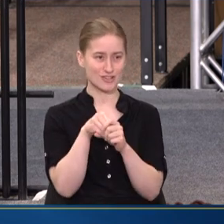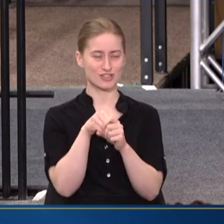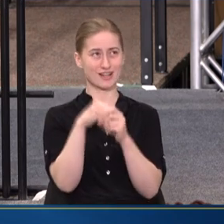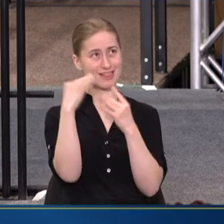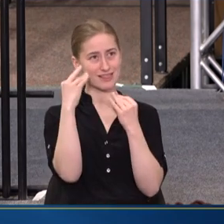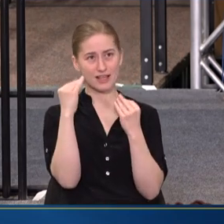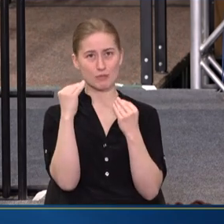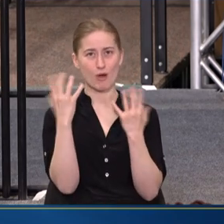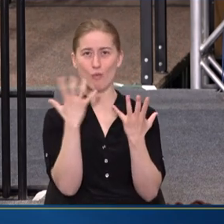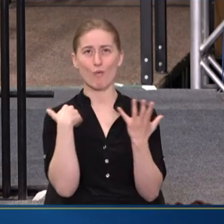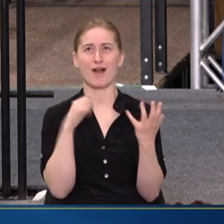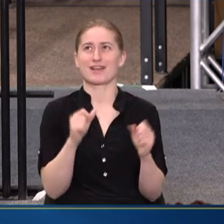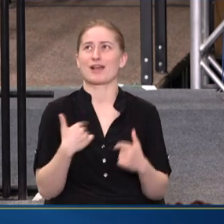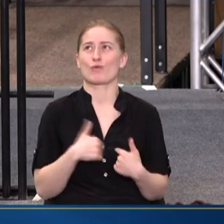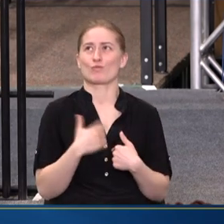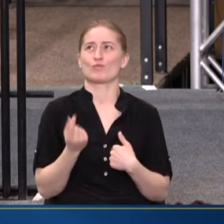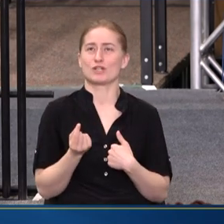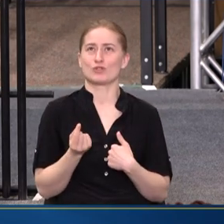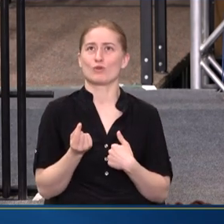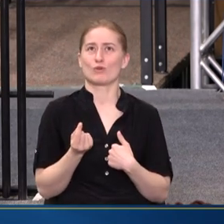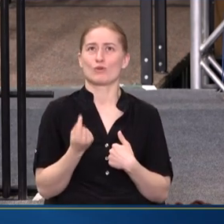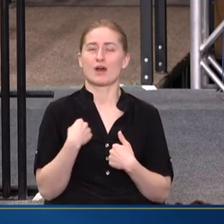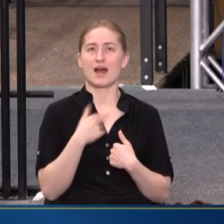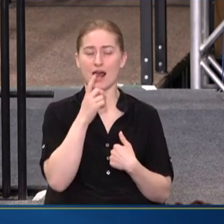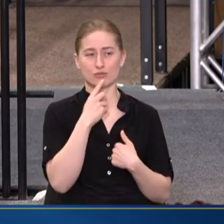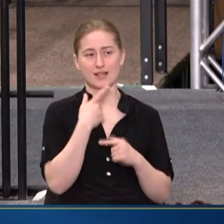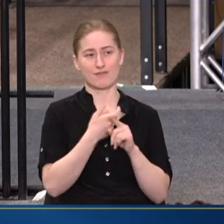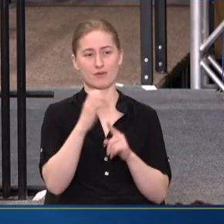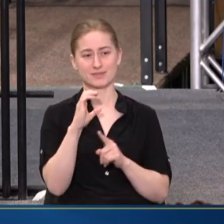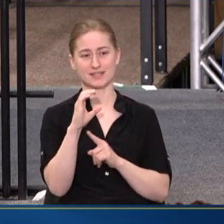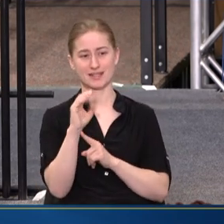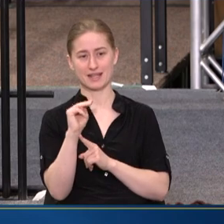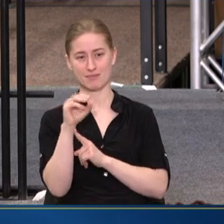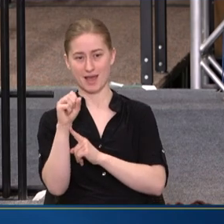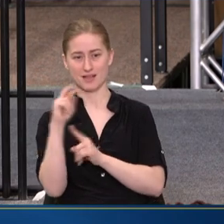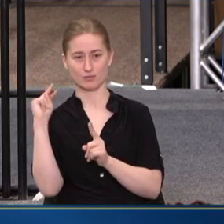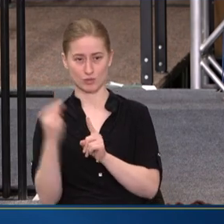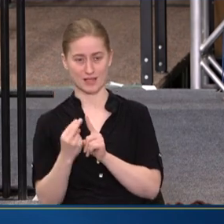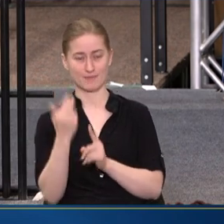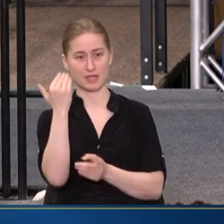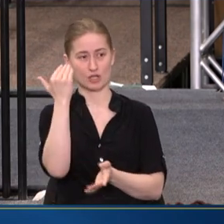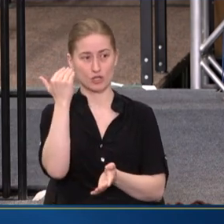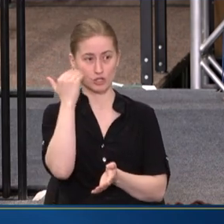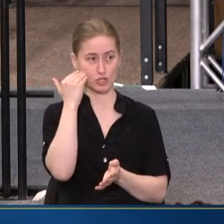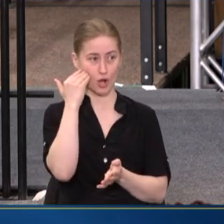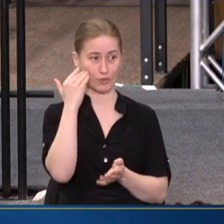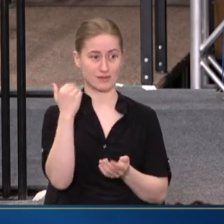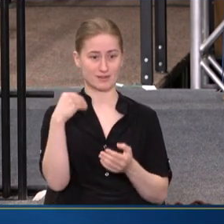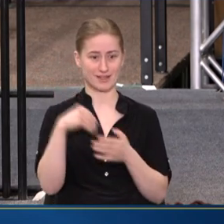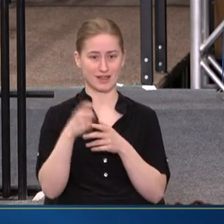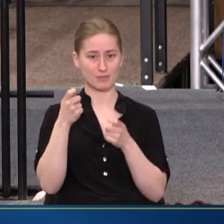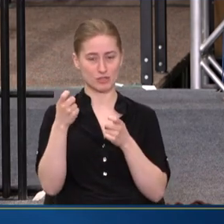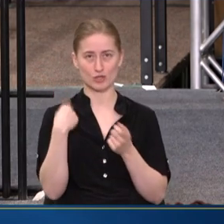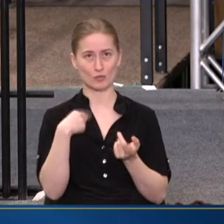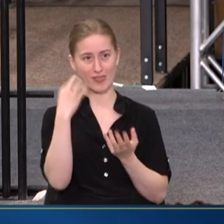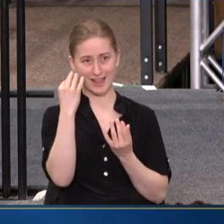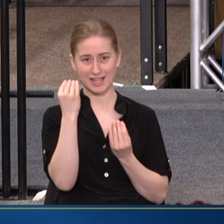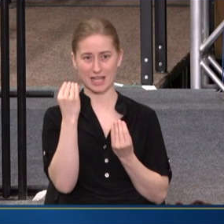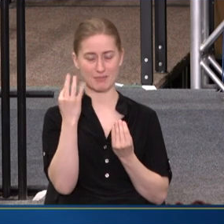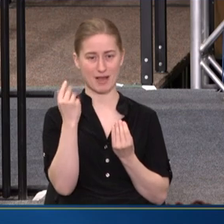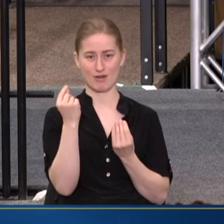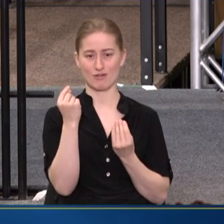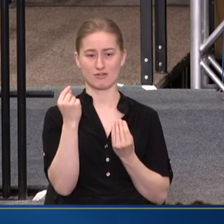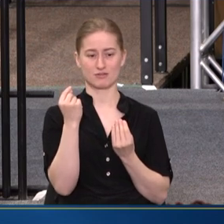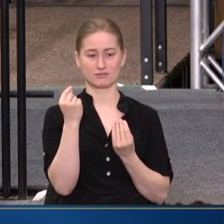THINKING ABOUT WHAT CAN WE DO. AND I'LL JUST SAY FROM THE CMS PERSPECTIVE, KNOWING THAT ACROSS THE ADMINISTRATION WE'RE THINKING ABOUT IT,